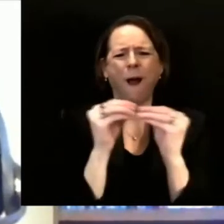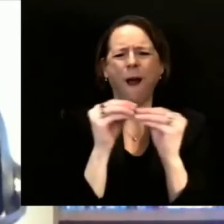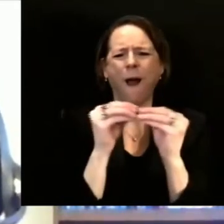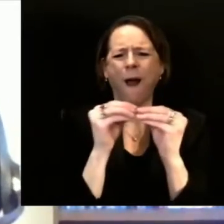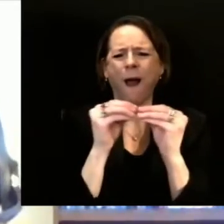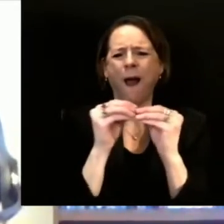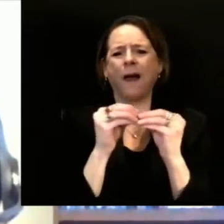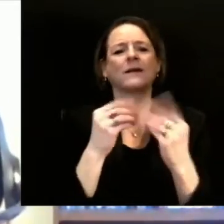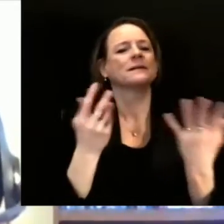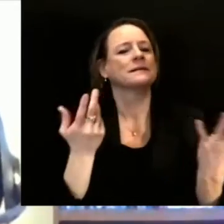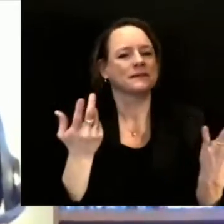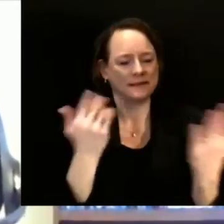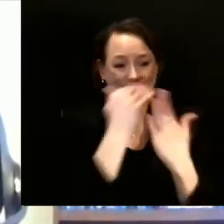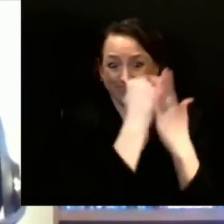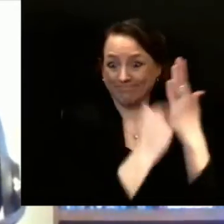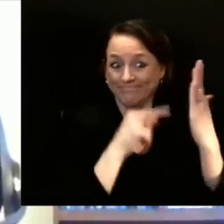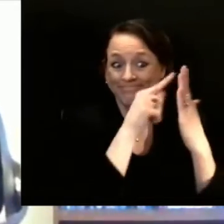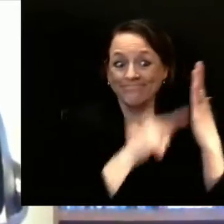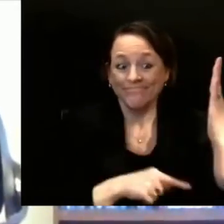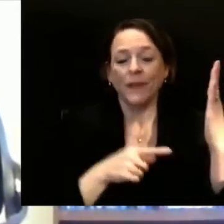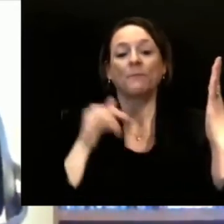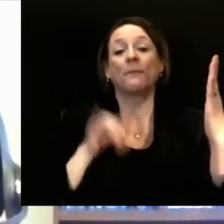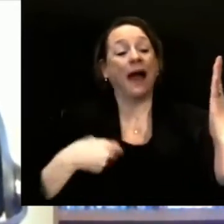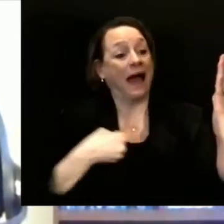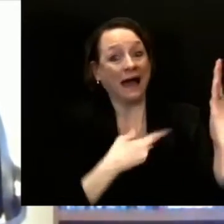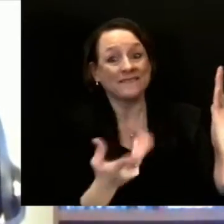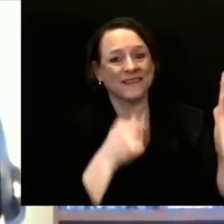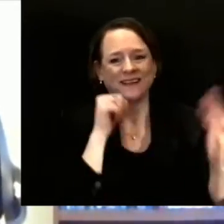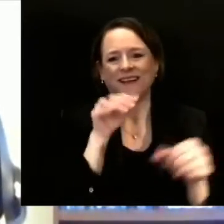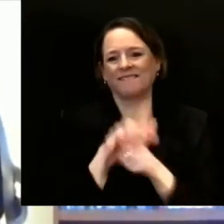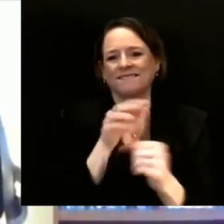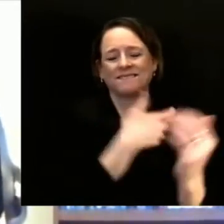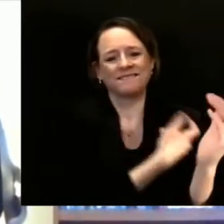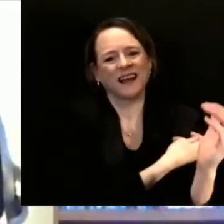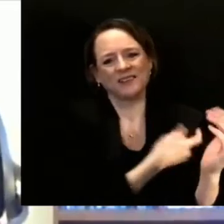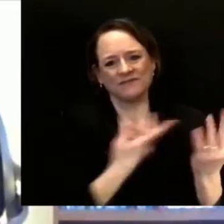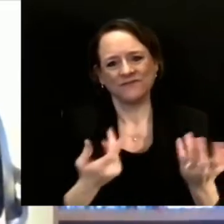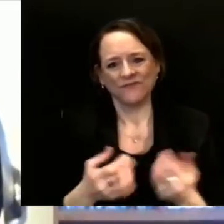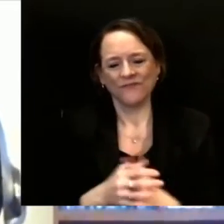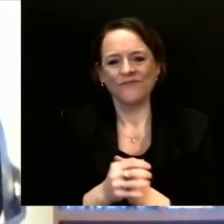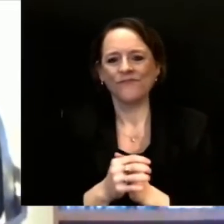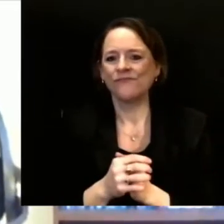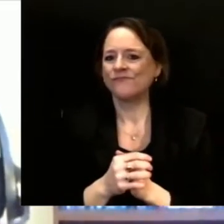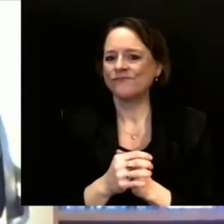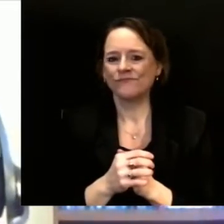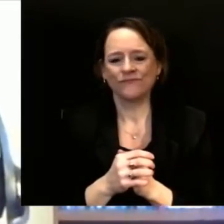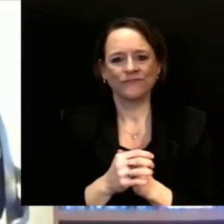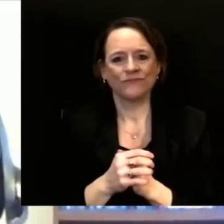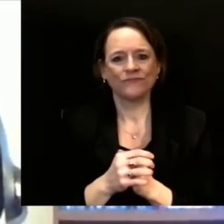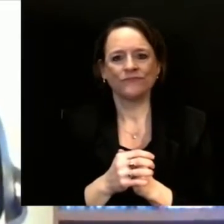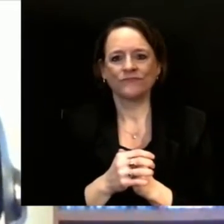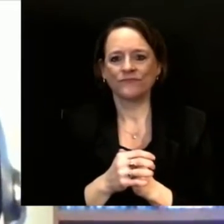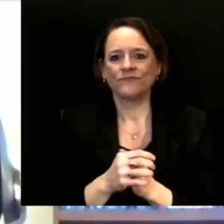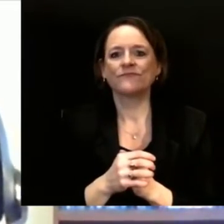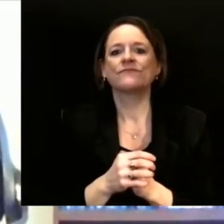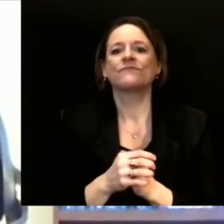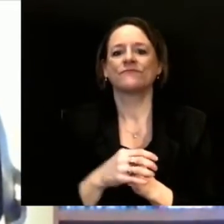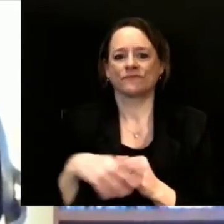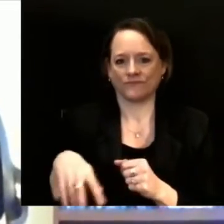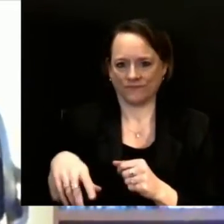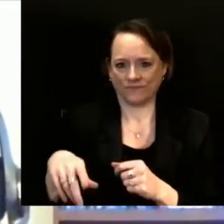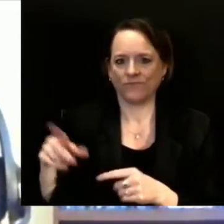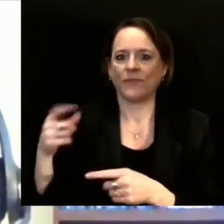request a certain number of doses. And then we allocate those doses based on